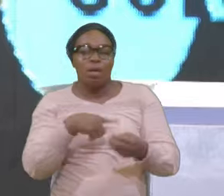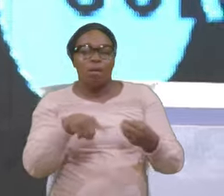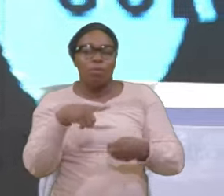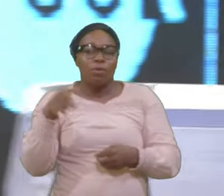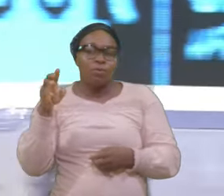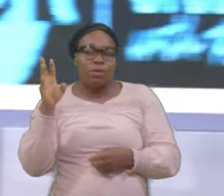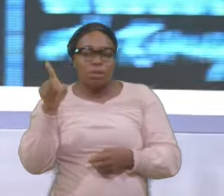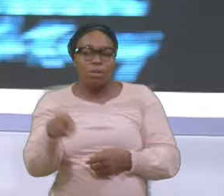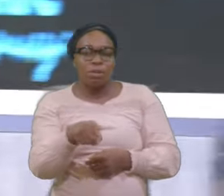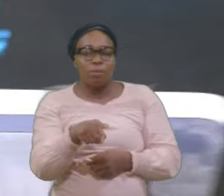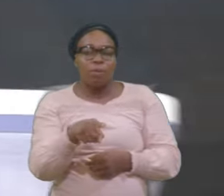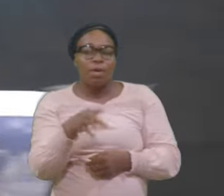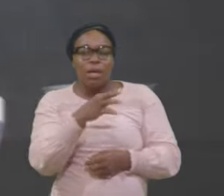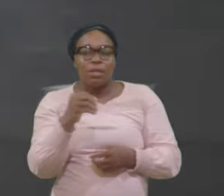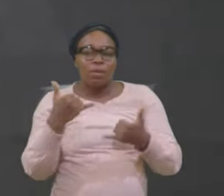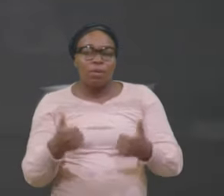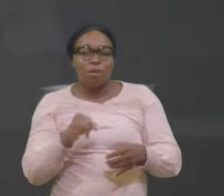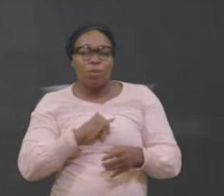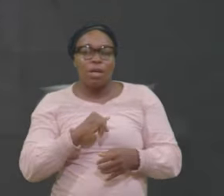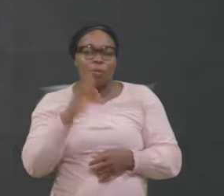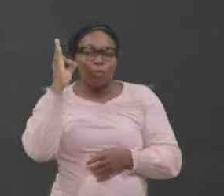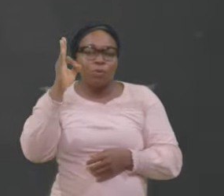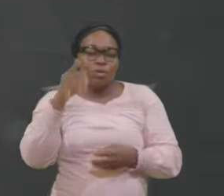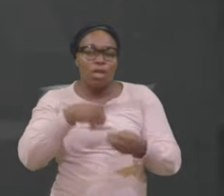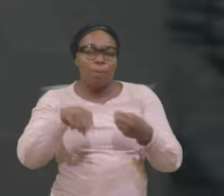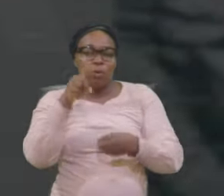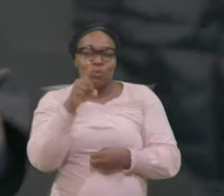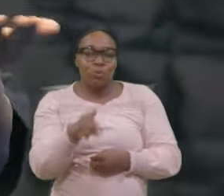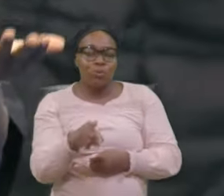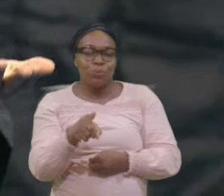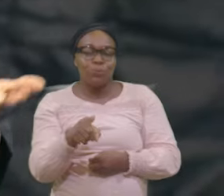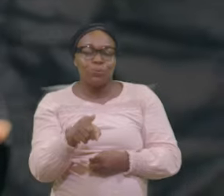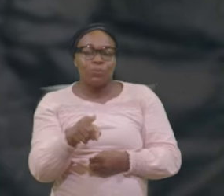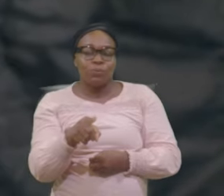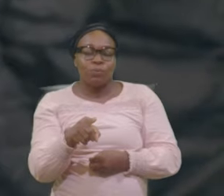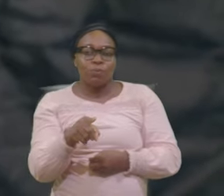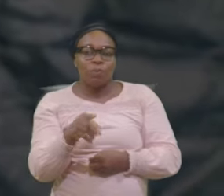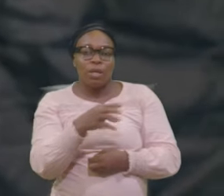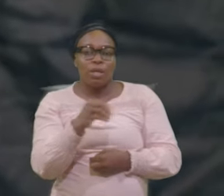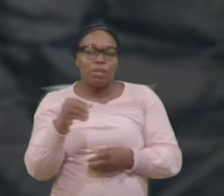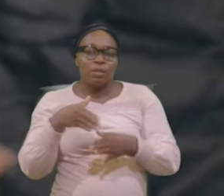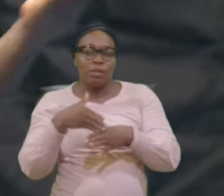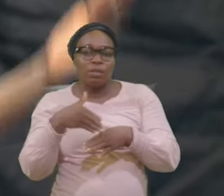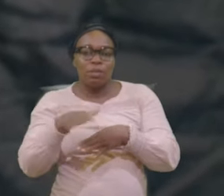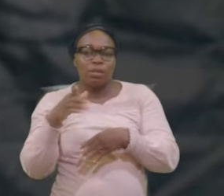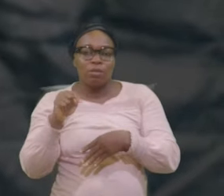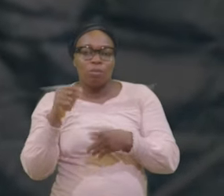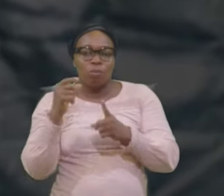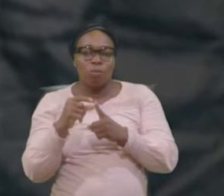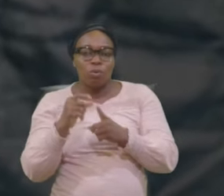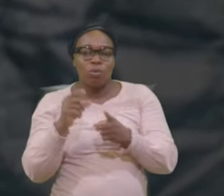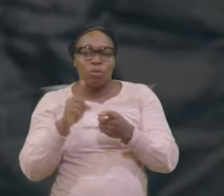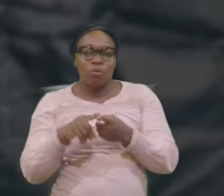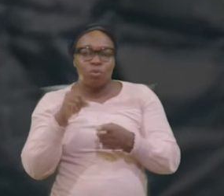About you I'm bringing The love of God To you tonight The mercy Of